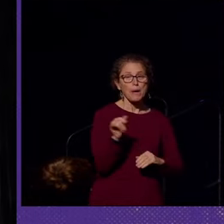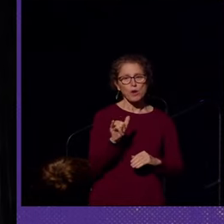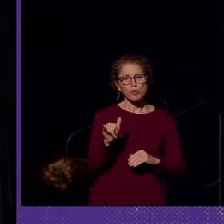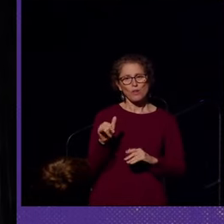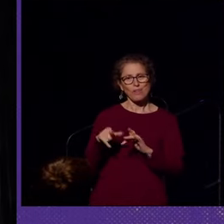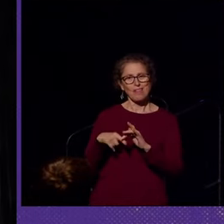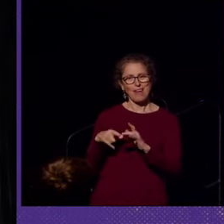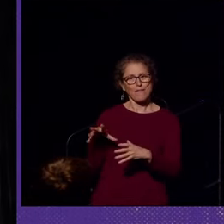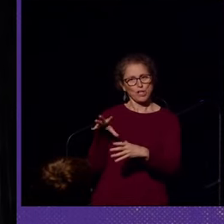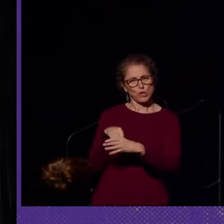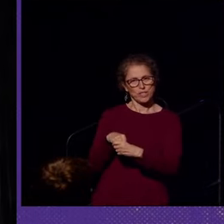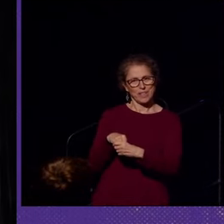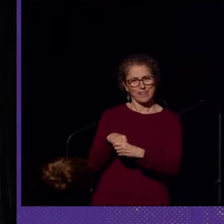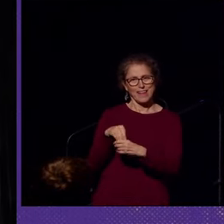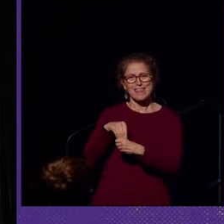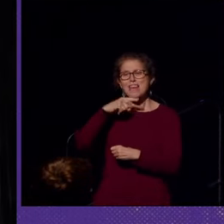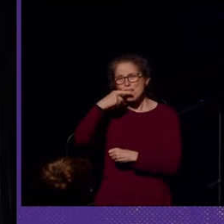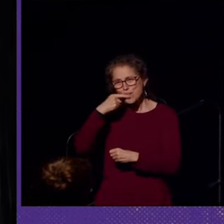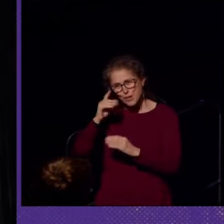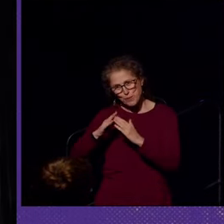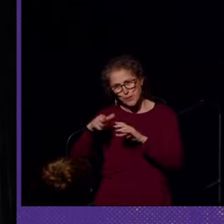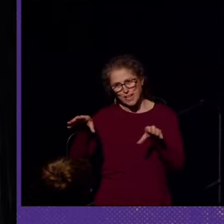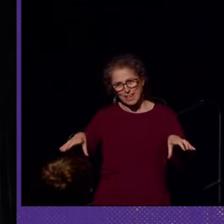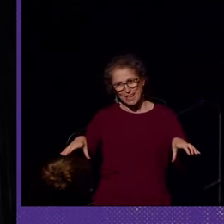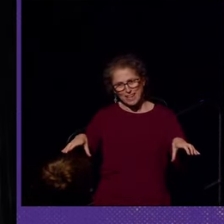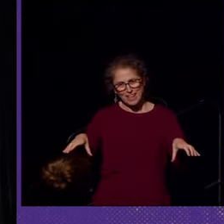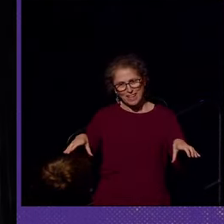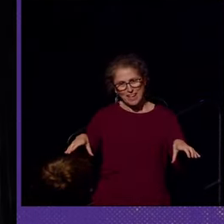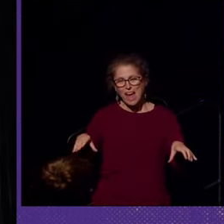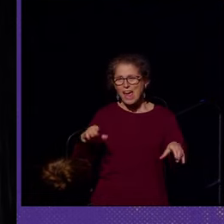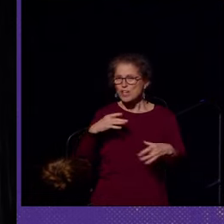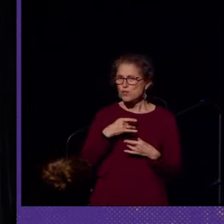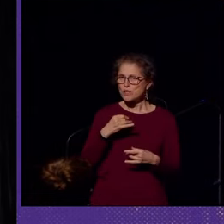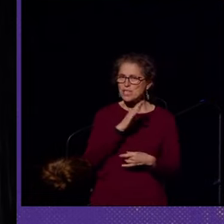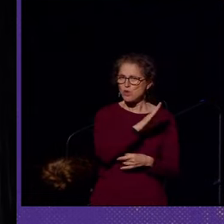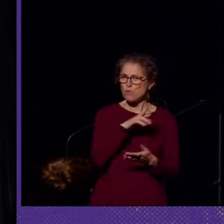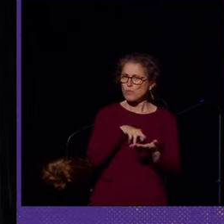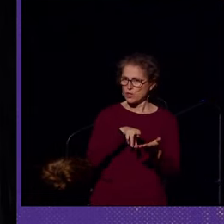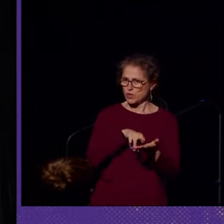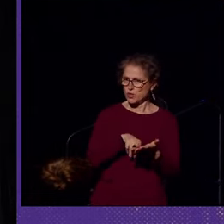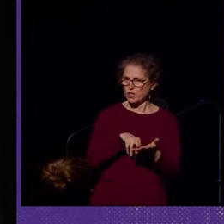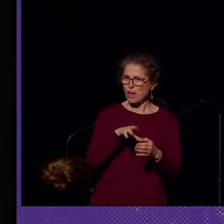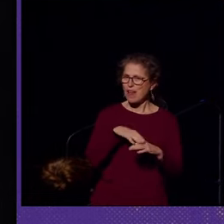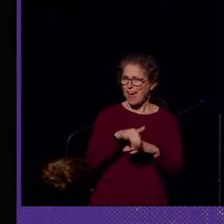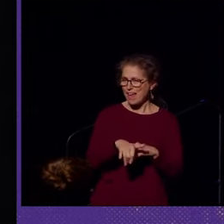also the lack of inclusivity in the hearing community and interested in your research.